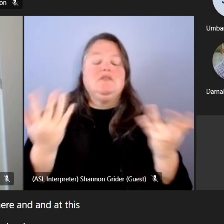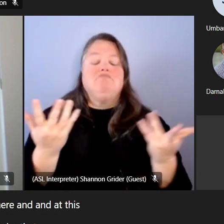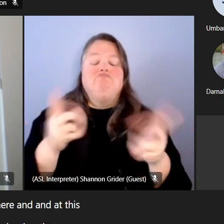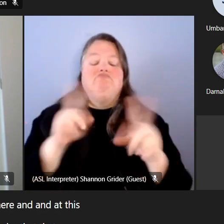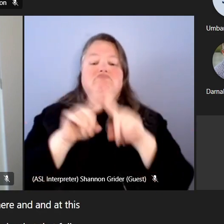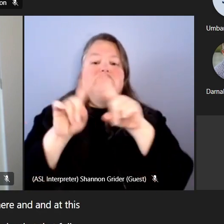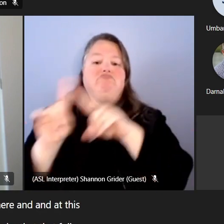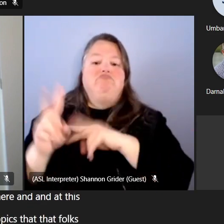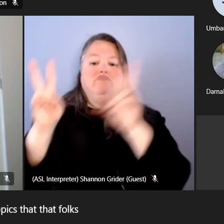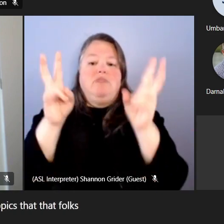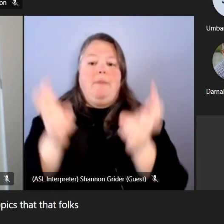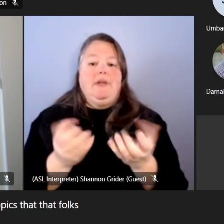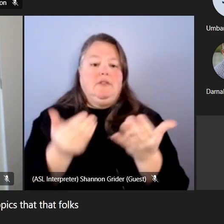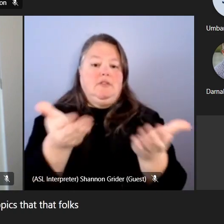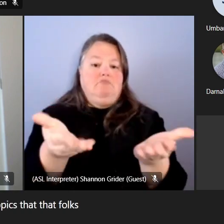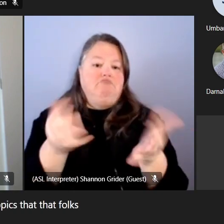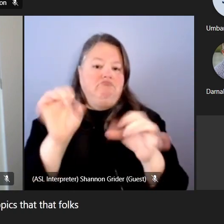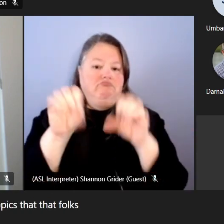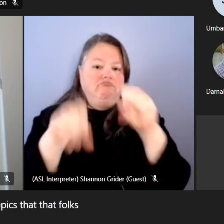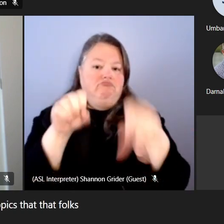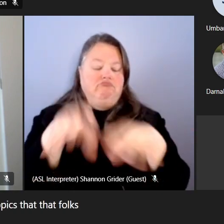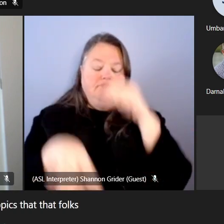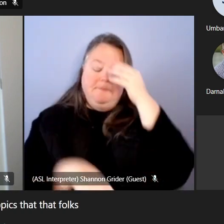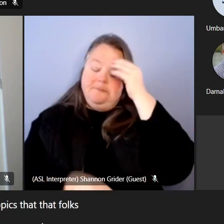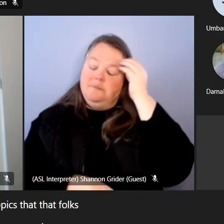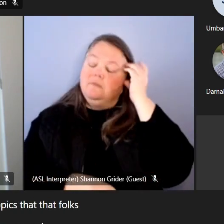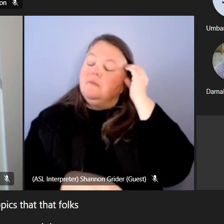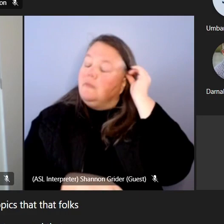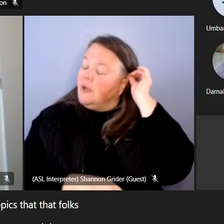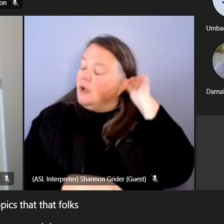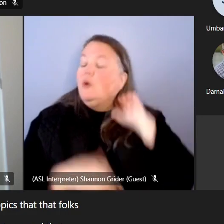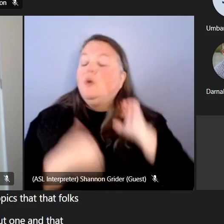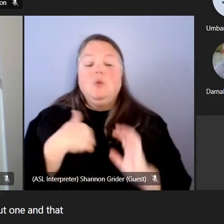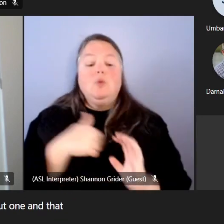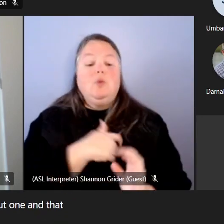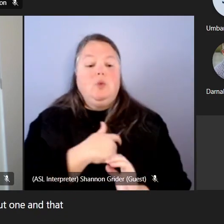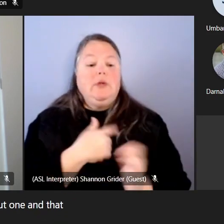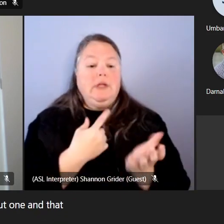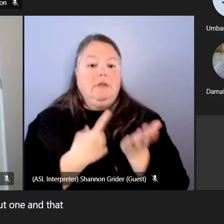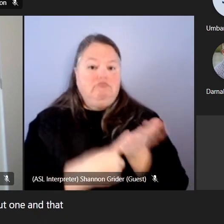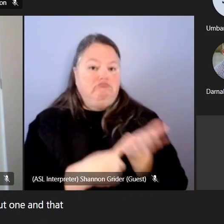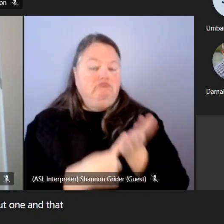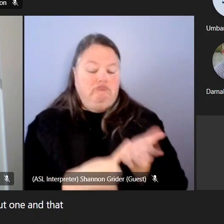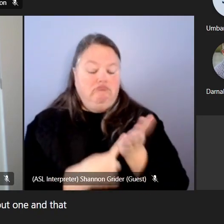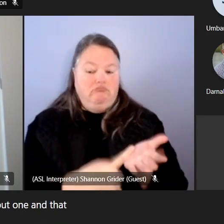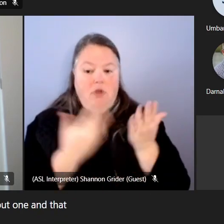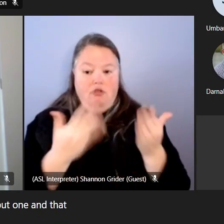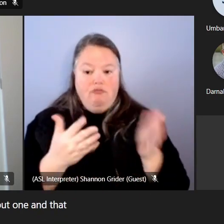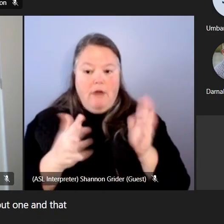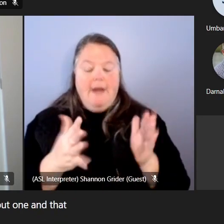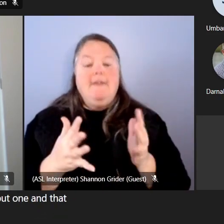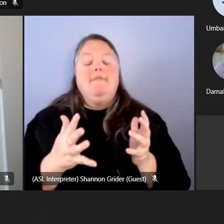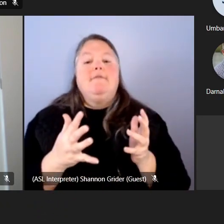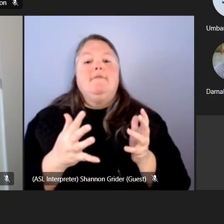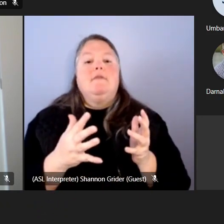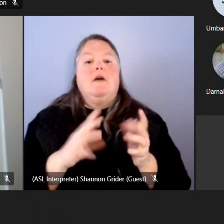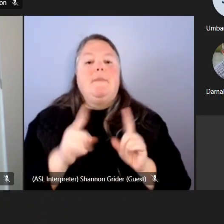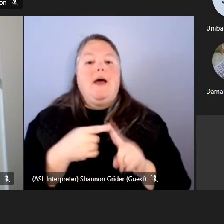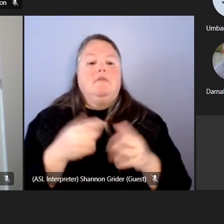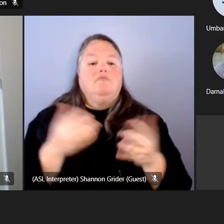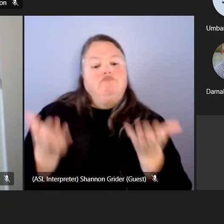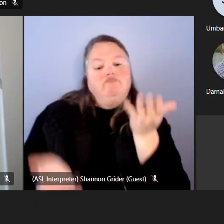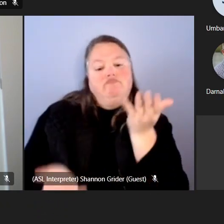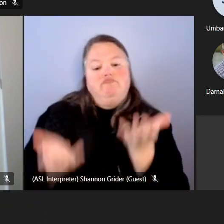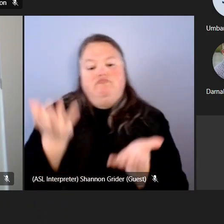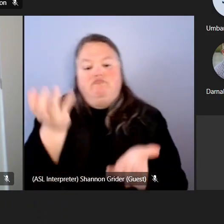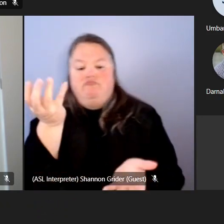that folks are interested in and so we've talked about one and that being um this um sort of uh weighing the